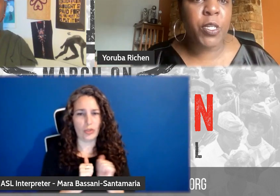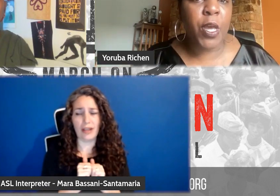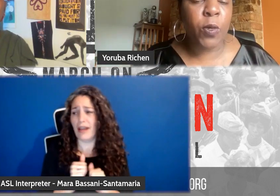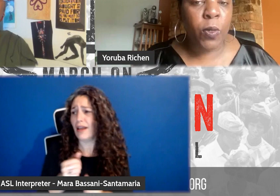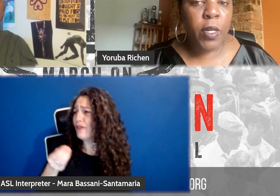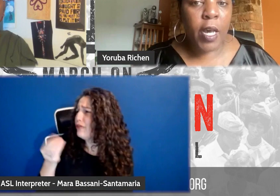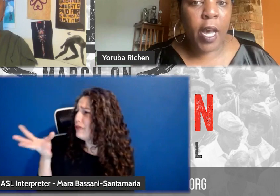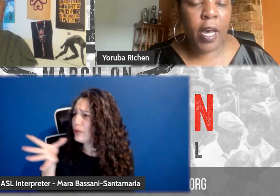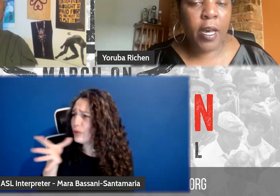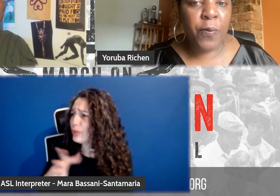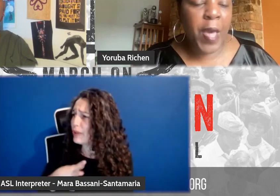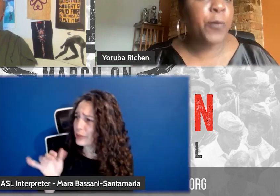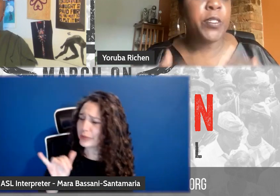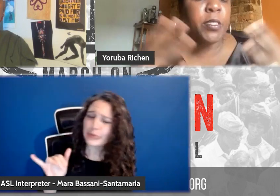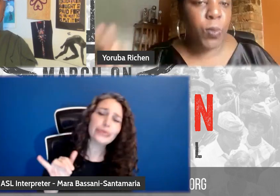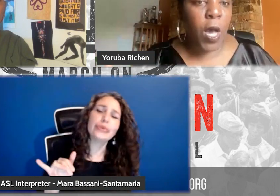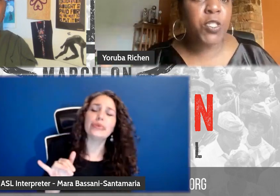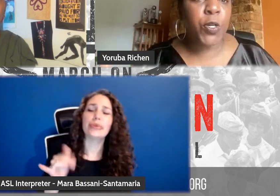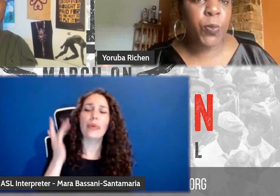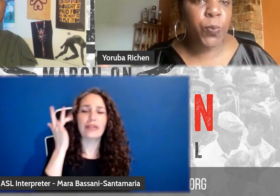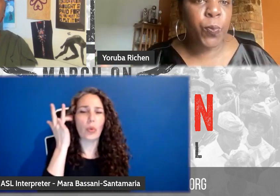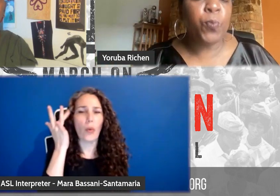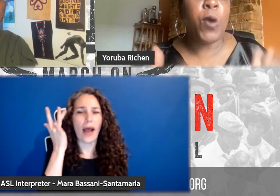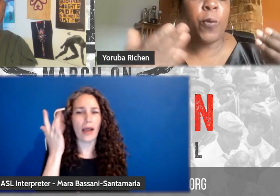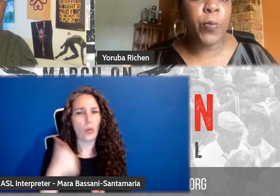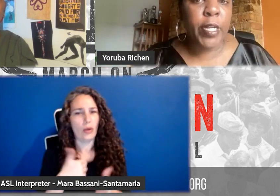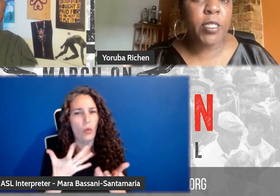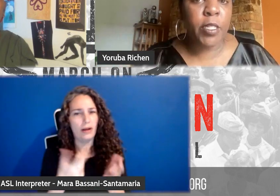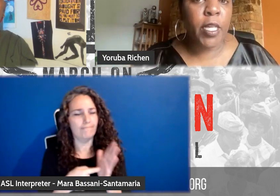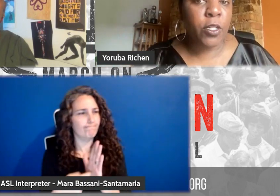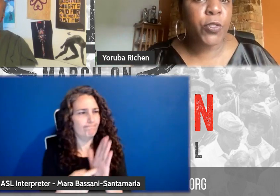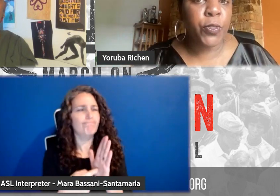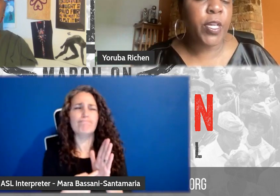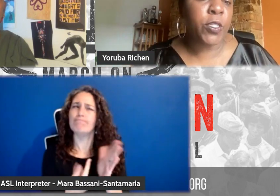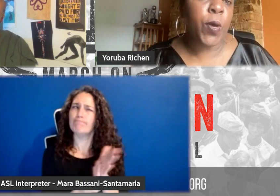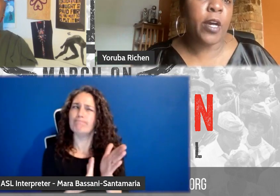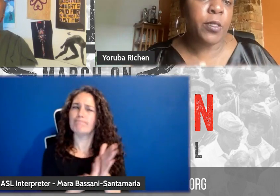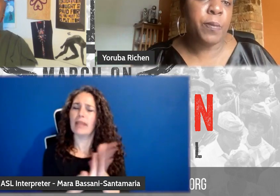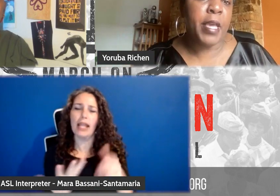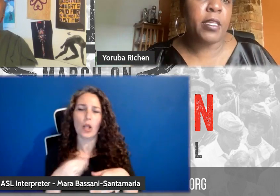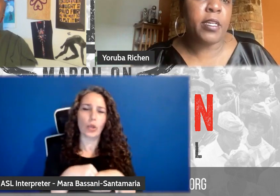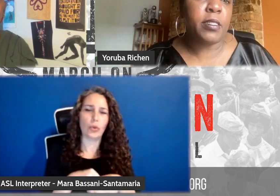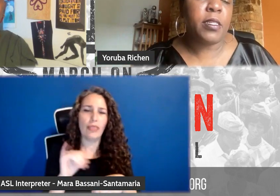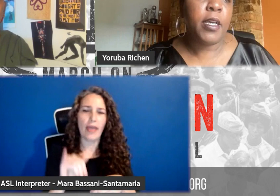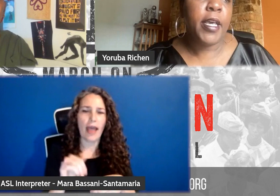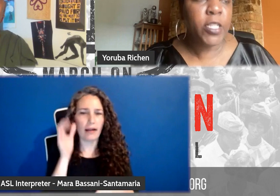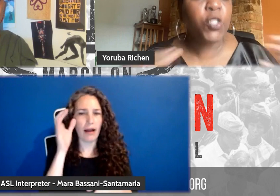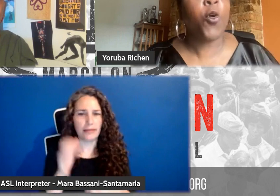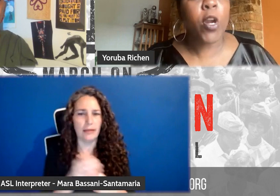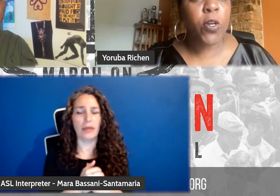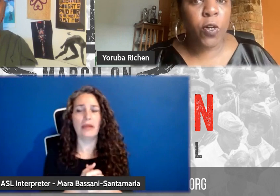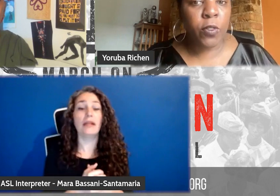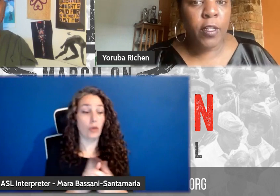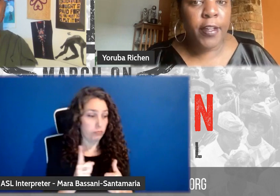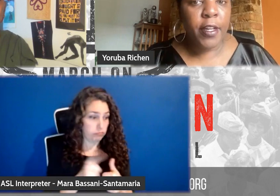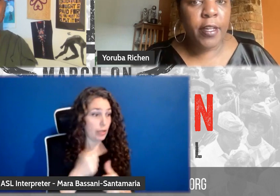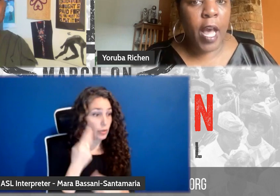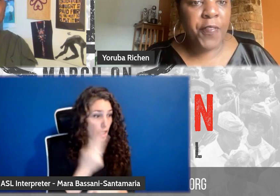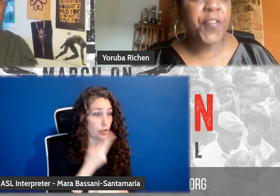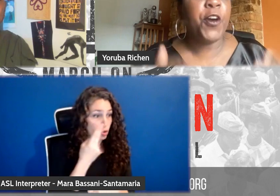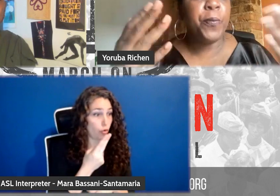was, you know, uh, that was also what we wanted to include as well to make this historical,